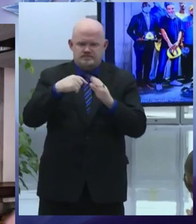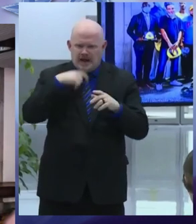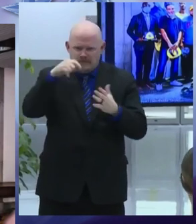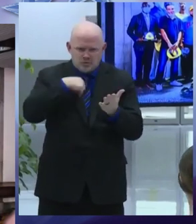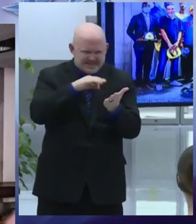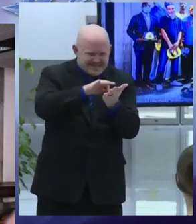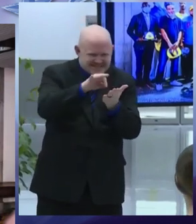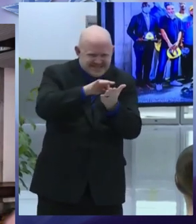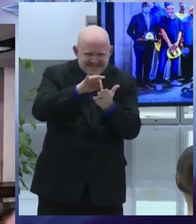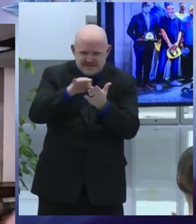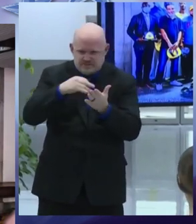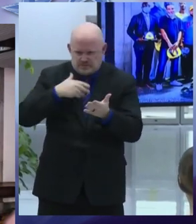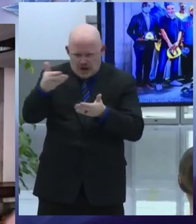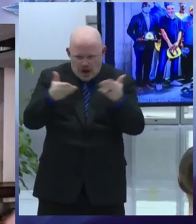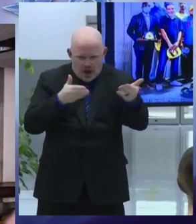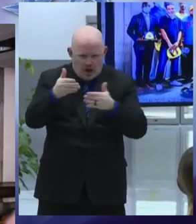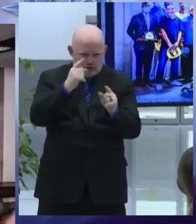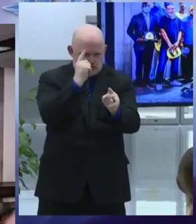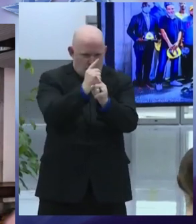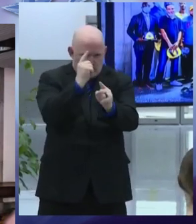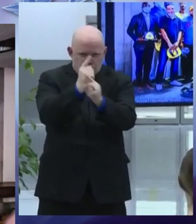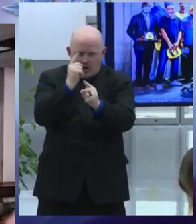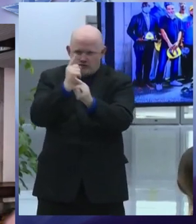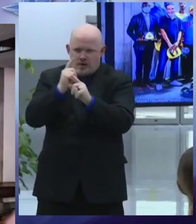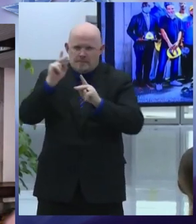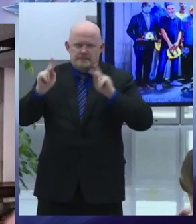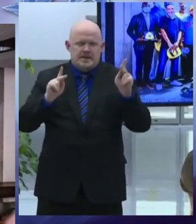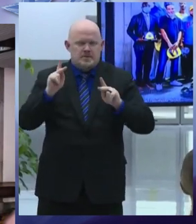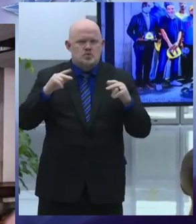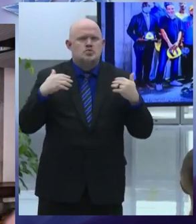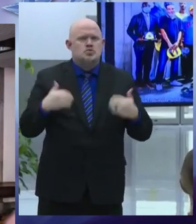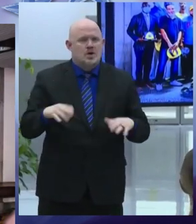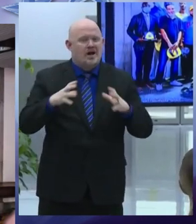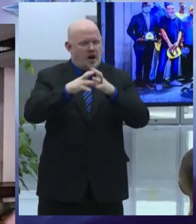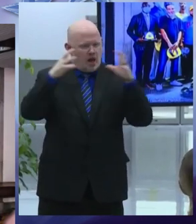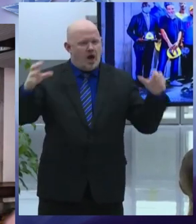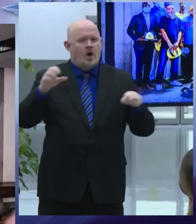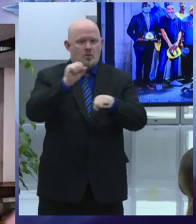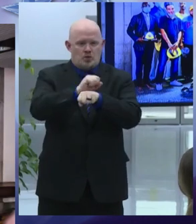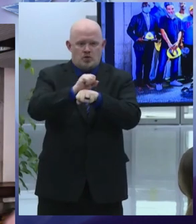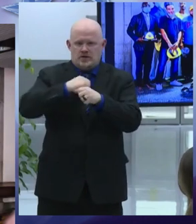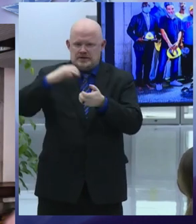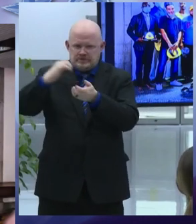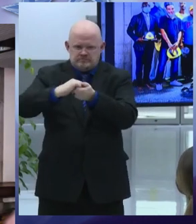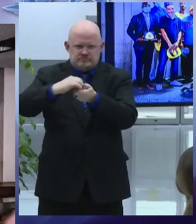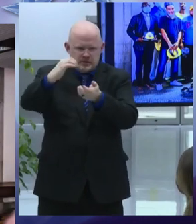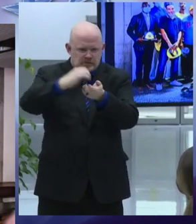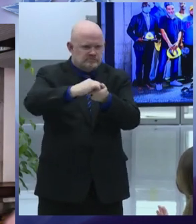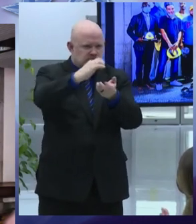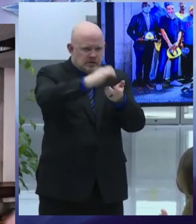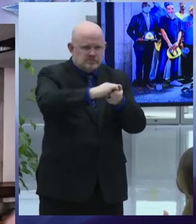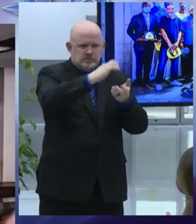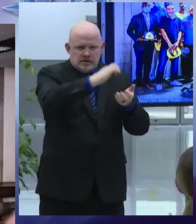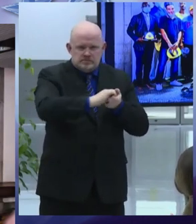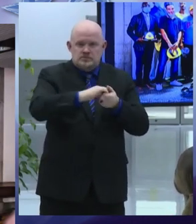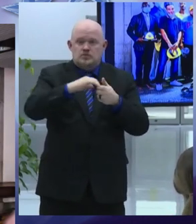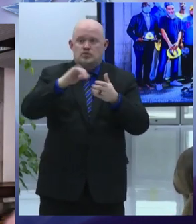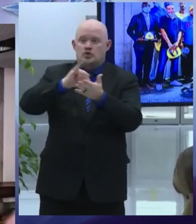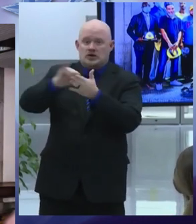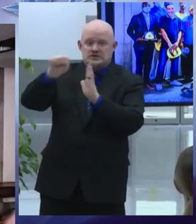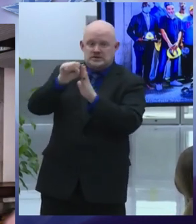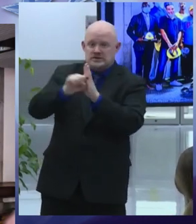the city of syracuse new york state dot the urban jobs task force in the office offices of senators schumer and gillibrand